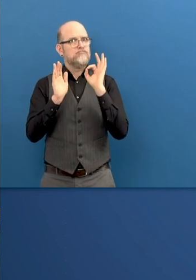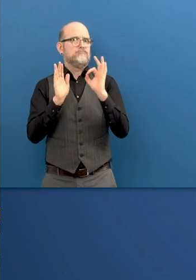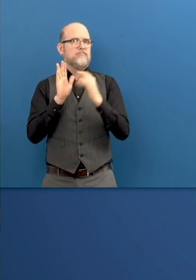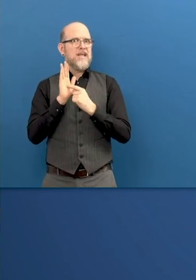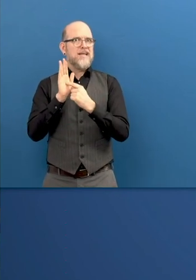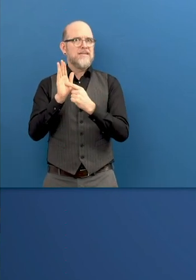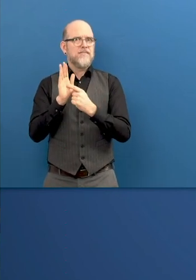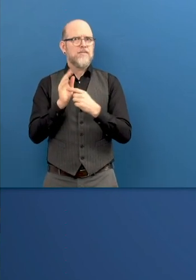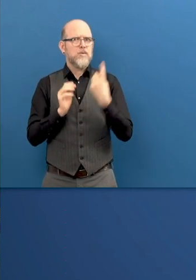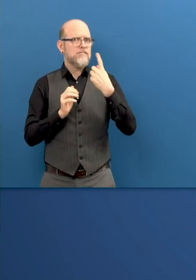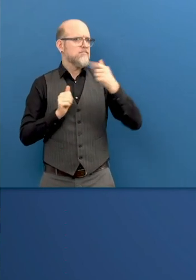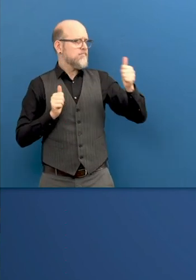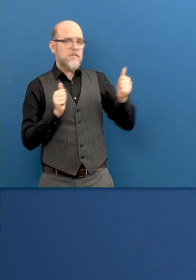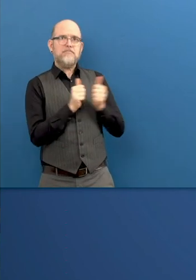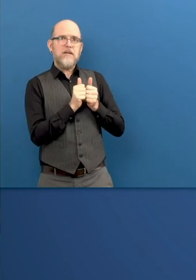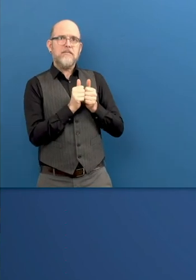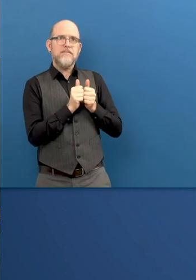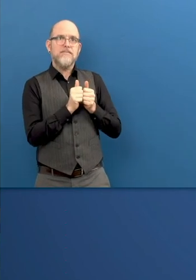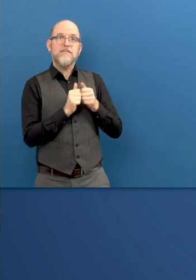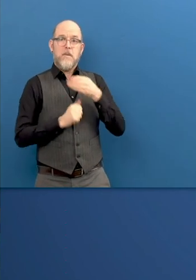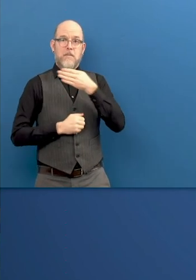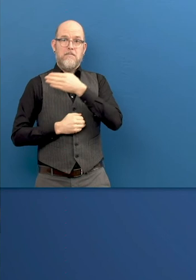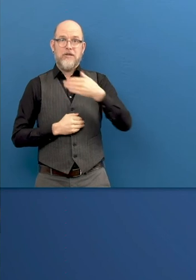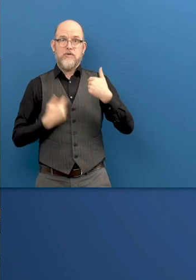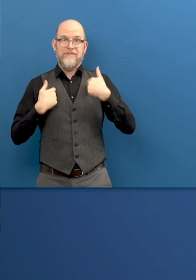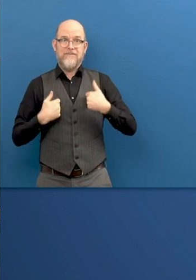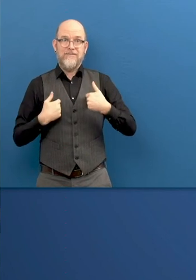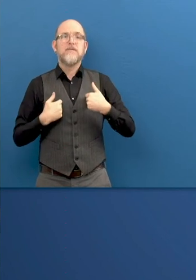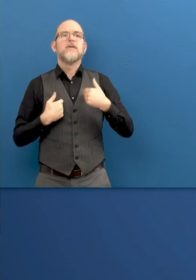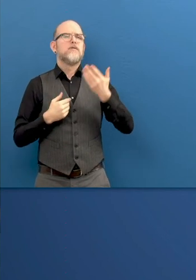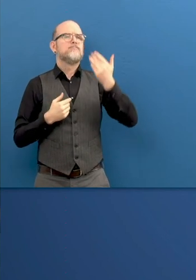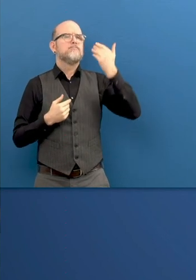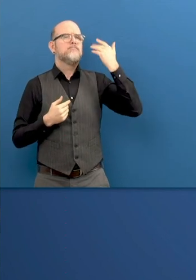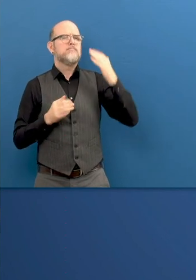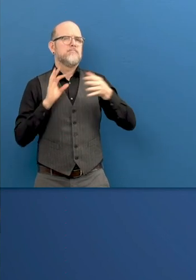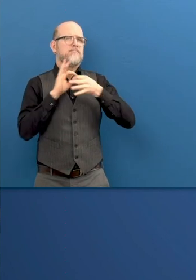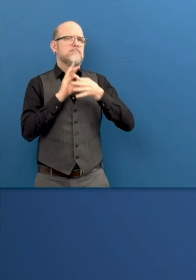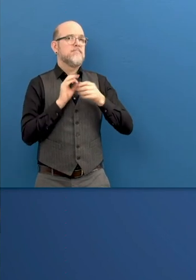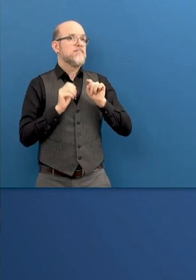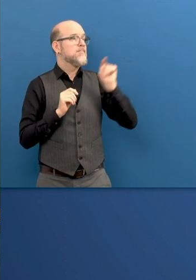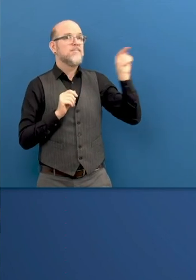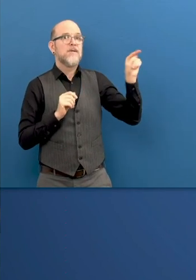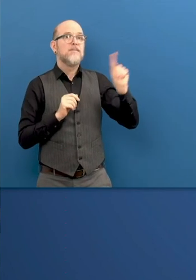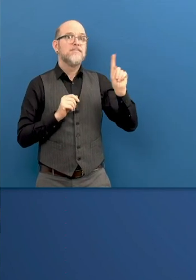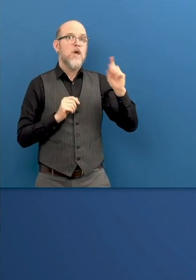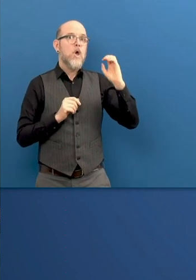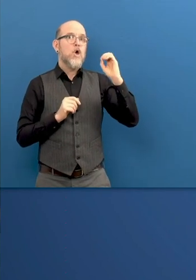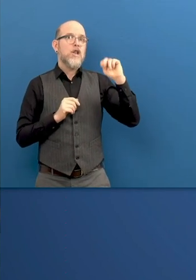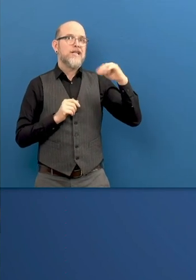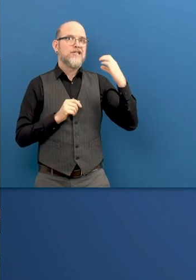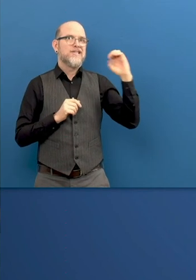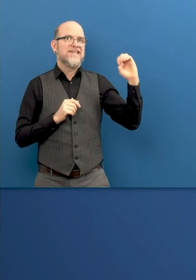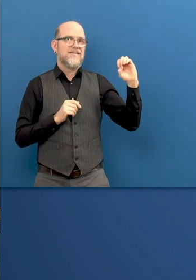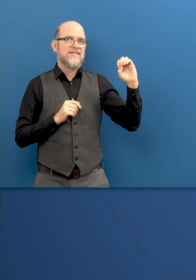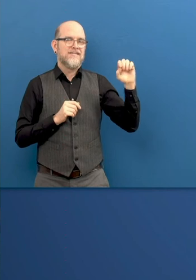building with ONCE. In fact, we started to work together with ONCE and ONCE Foundation, I think